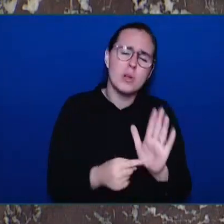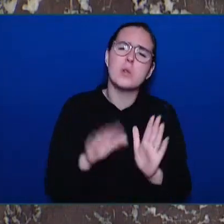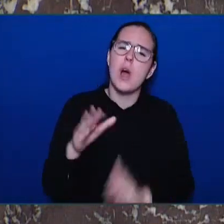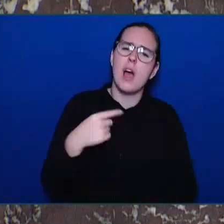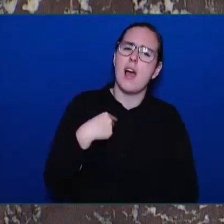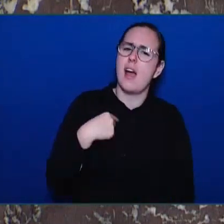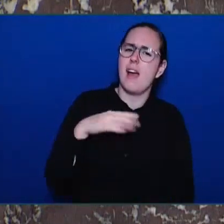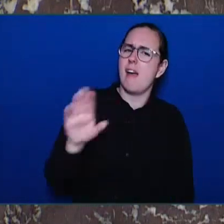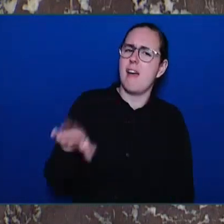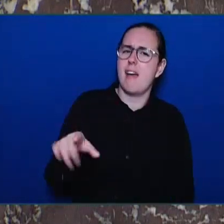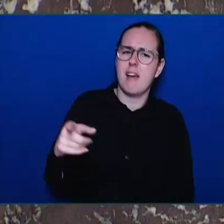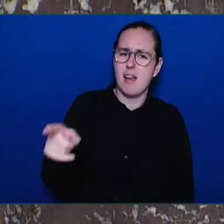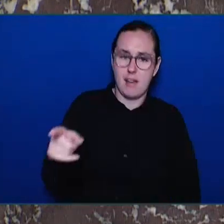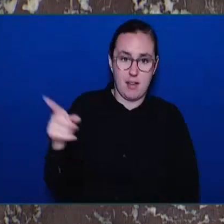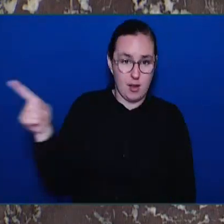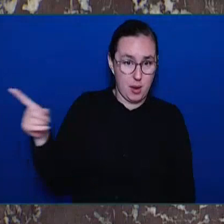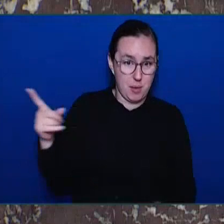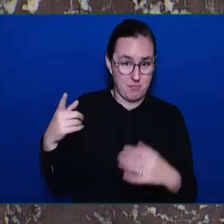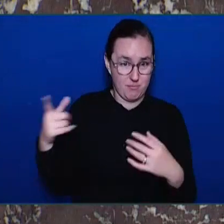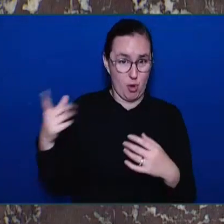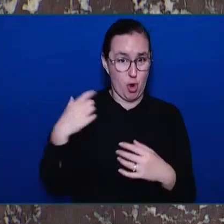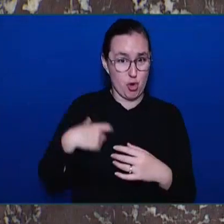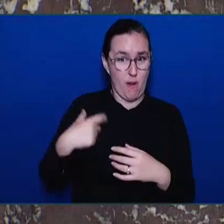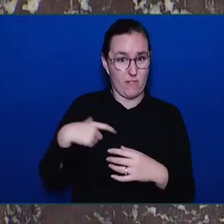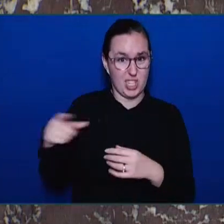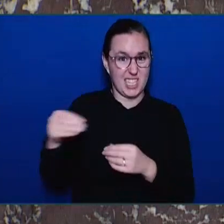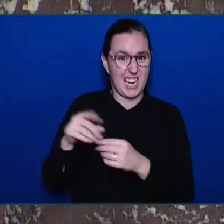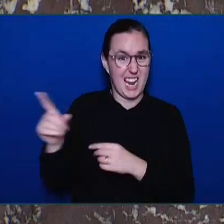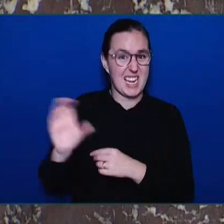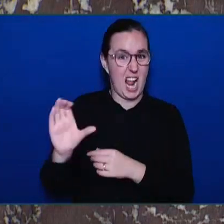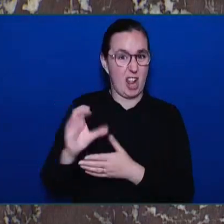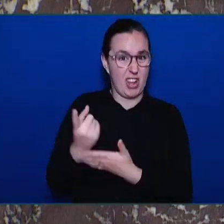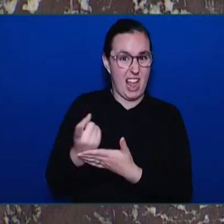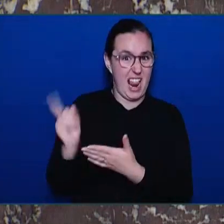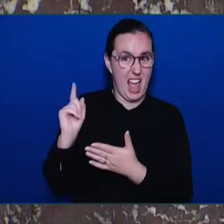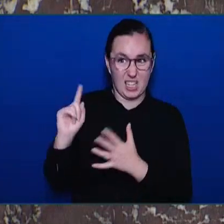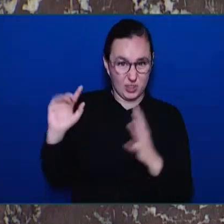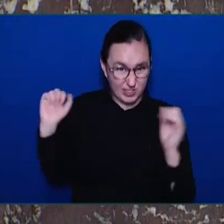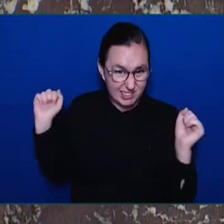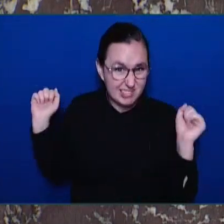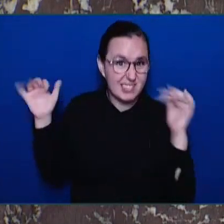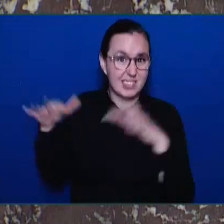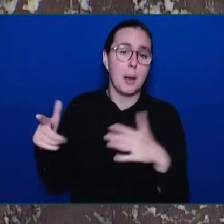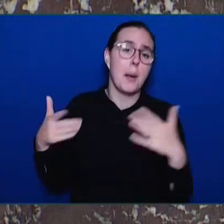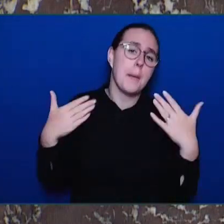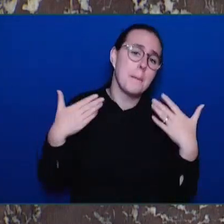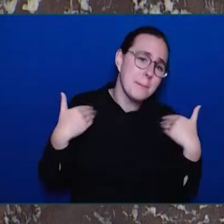and ministers from across the country, nobody from this government was there.